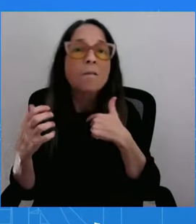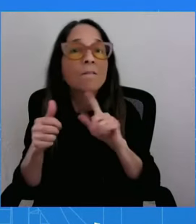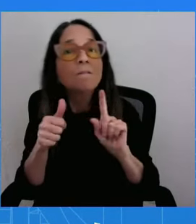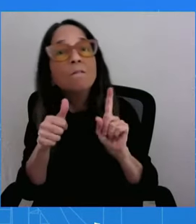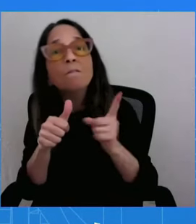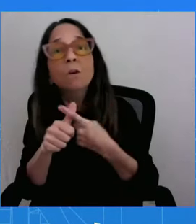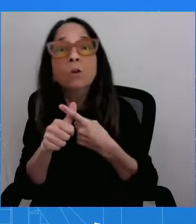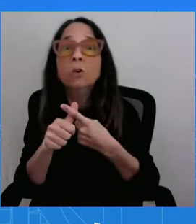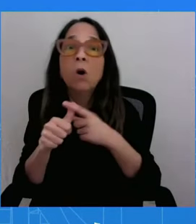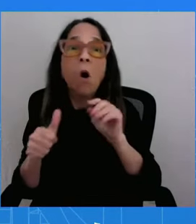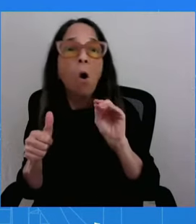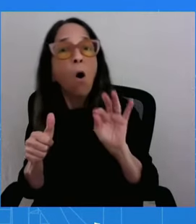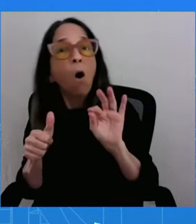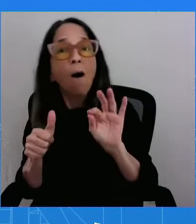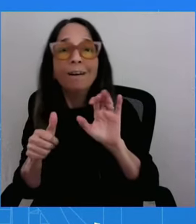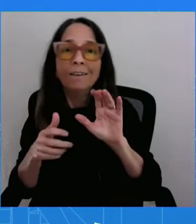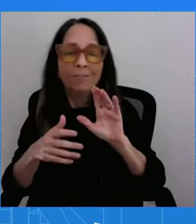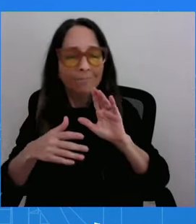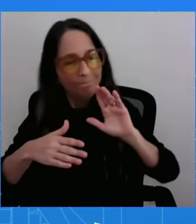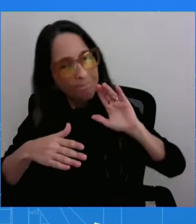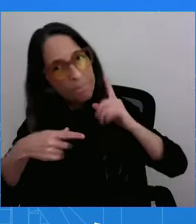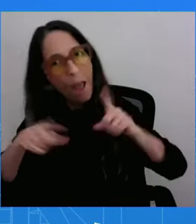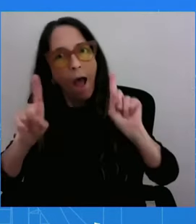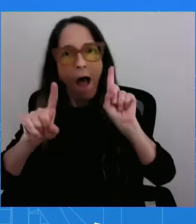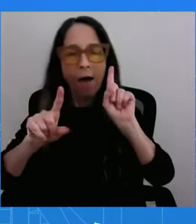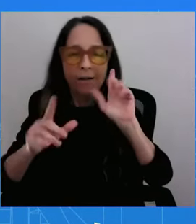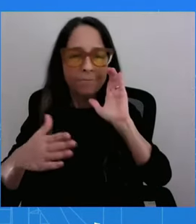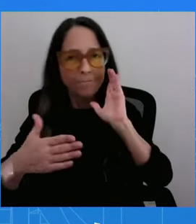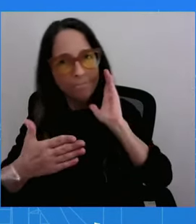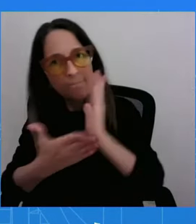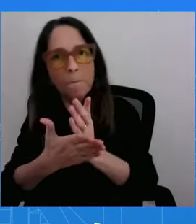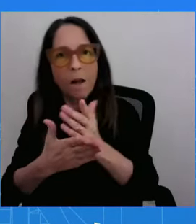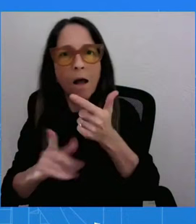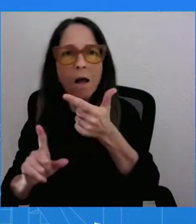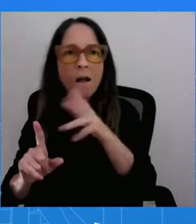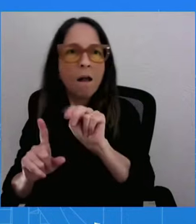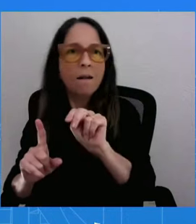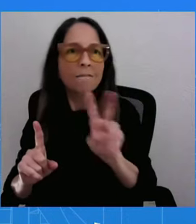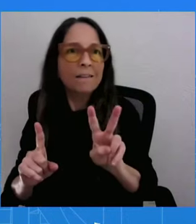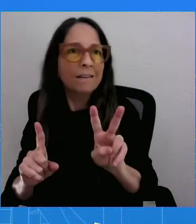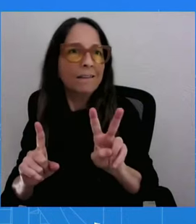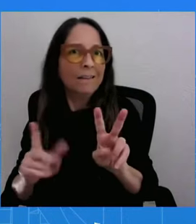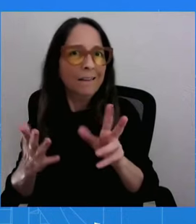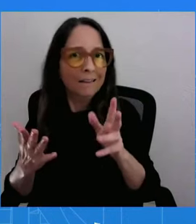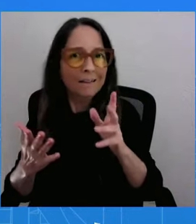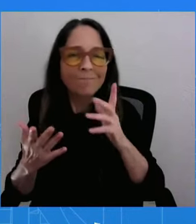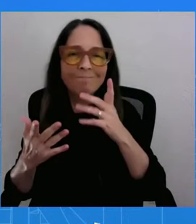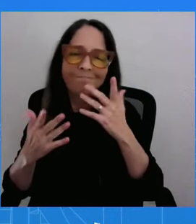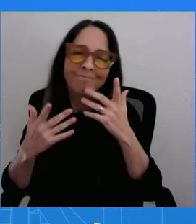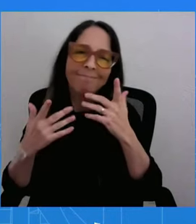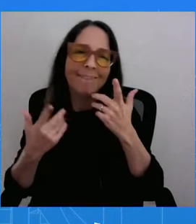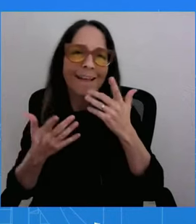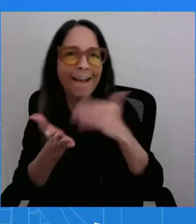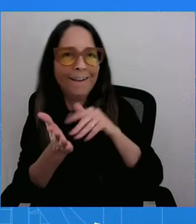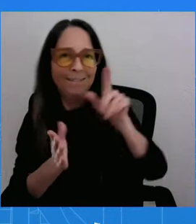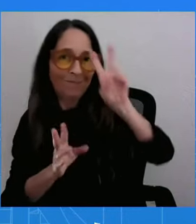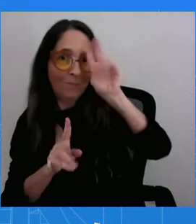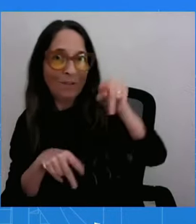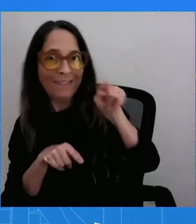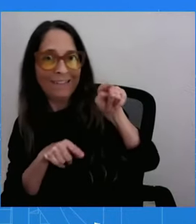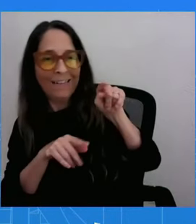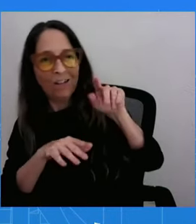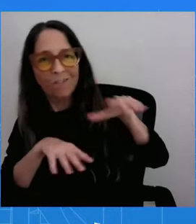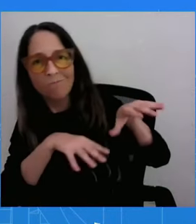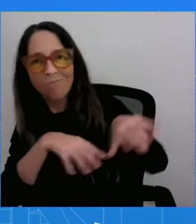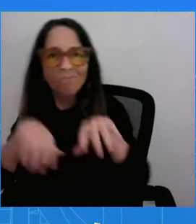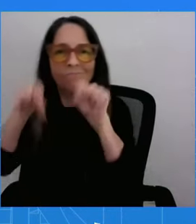That is something that the president created. Obviously, the vice president leads that office, and we are going to continue to find ways to protect our kids,